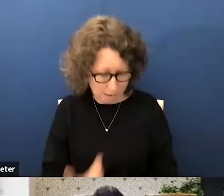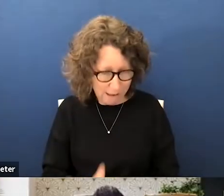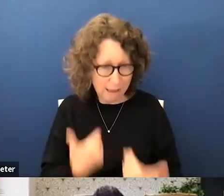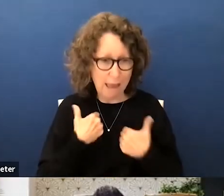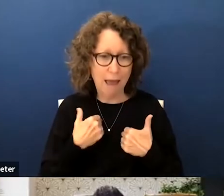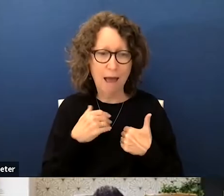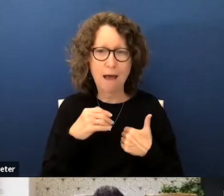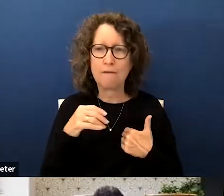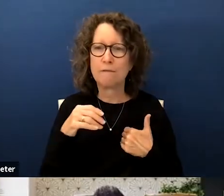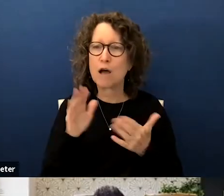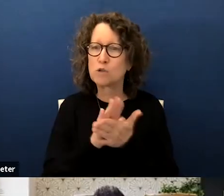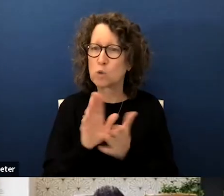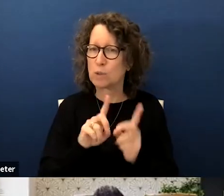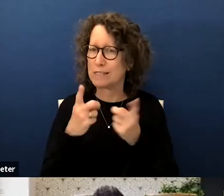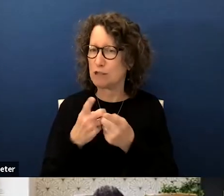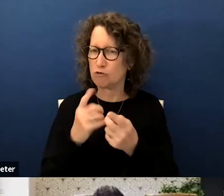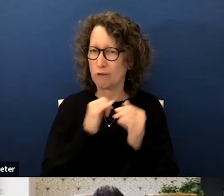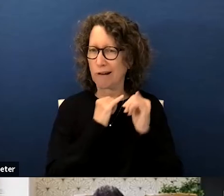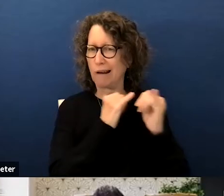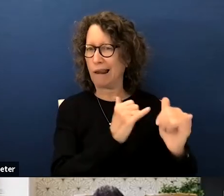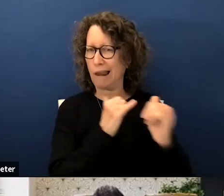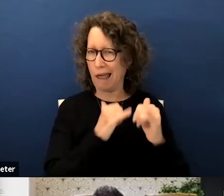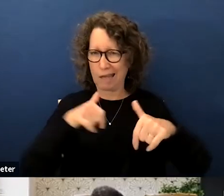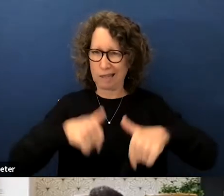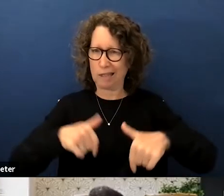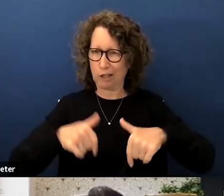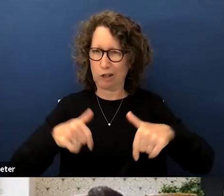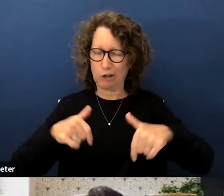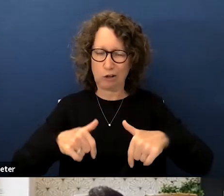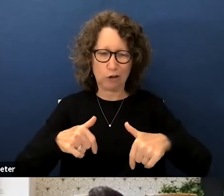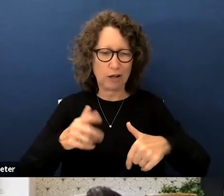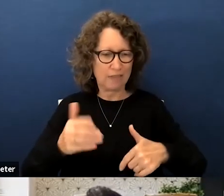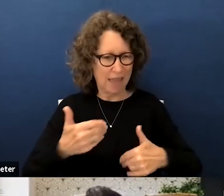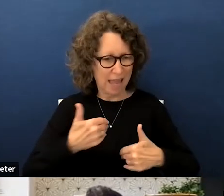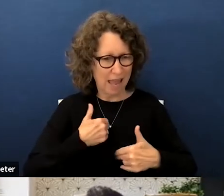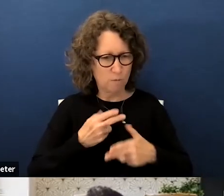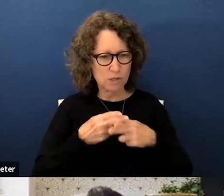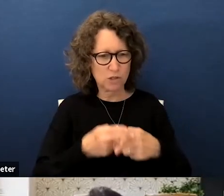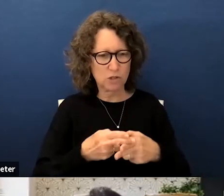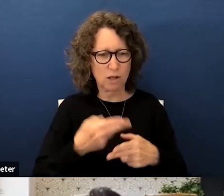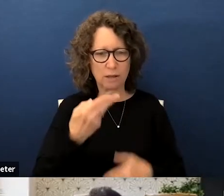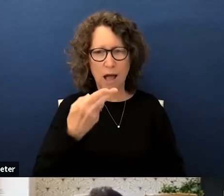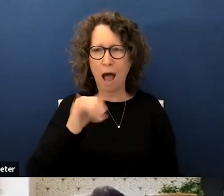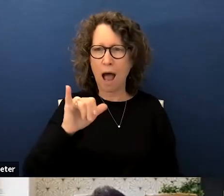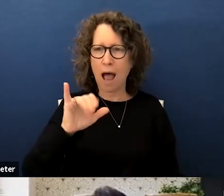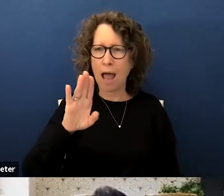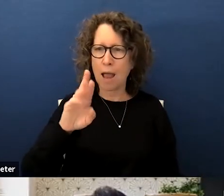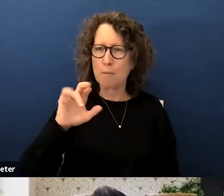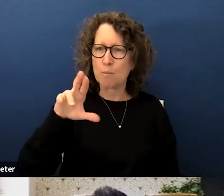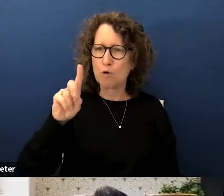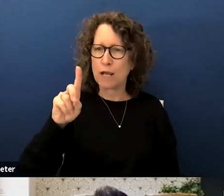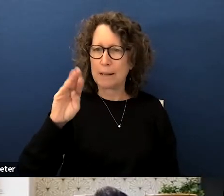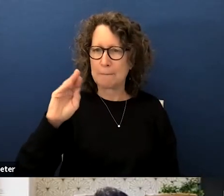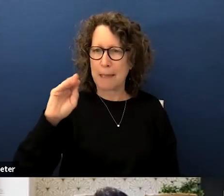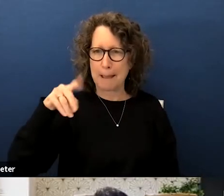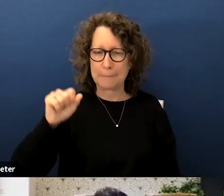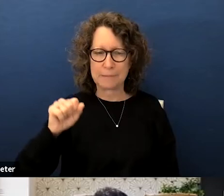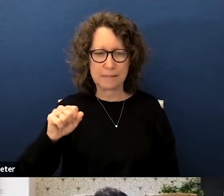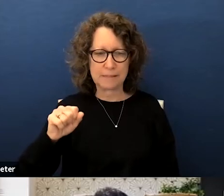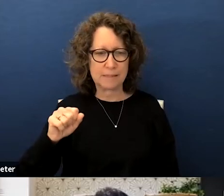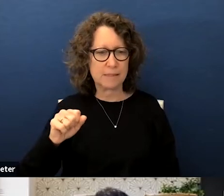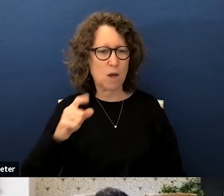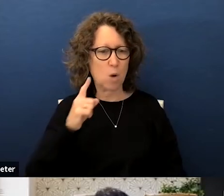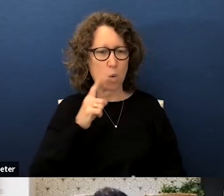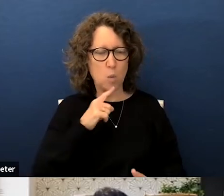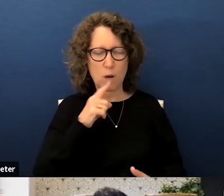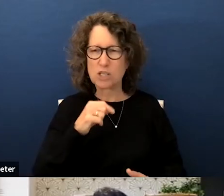a unified school district like we do here they have what is called hybrid maps which is non-contiguous which is